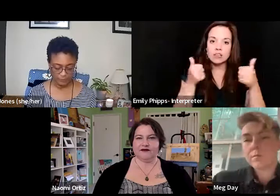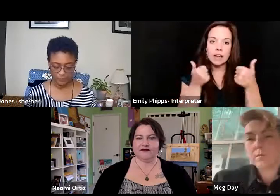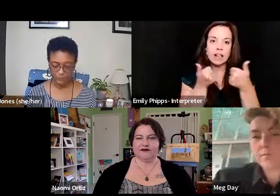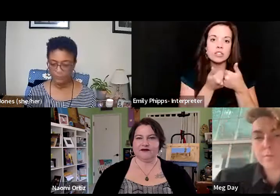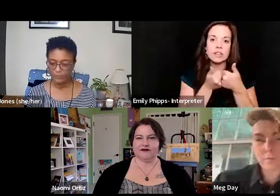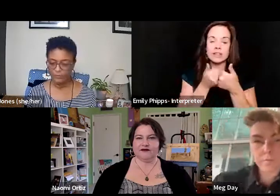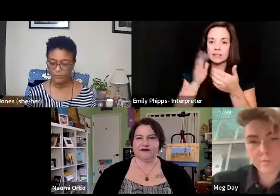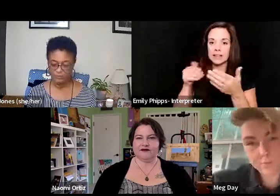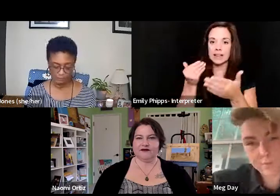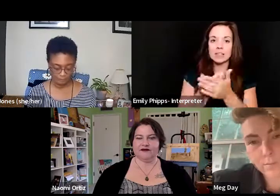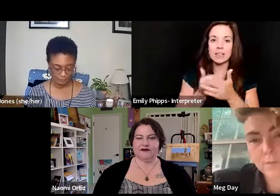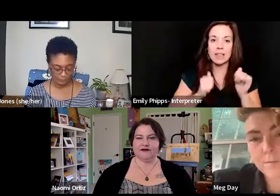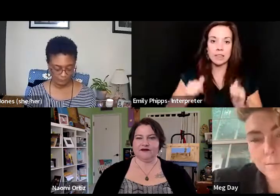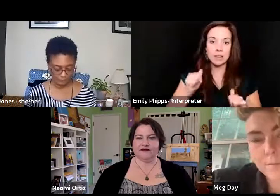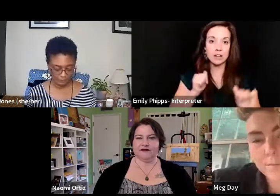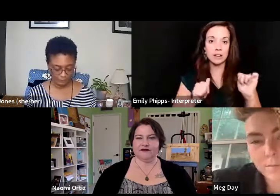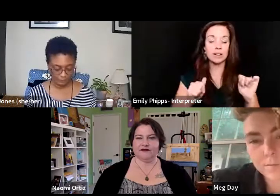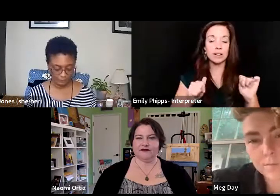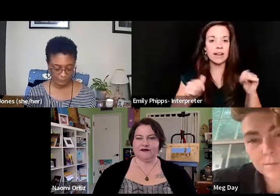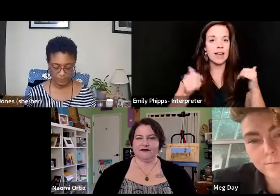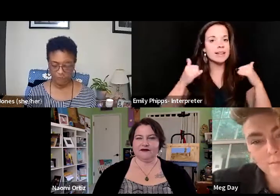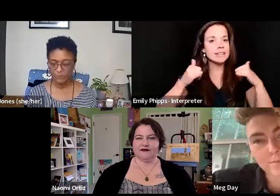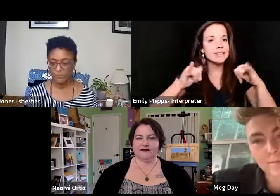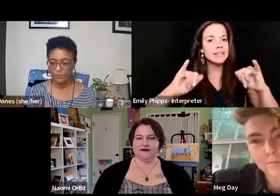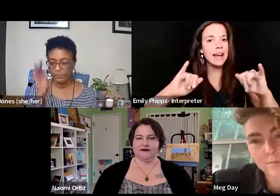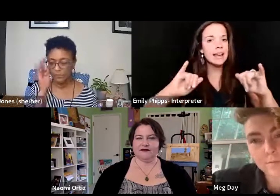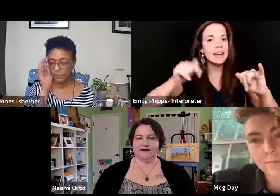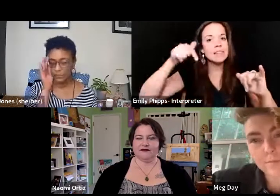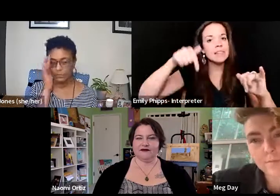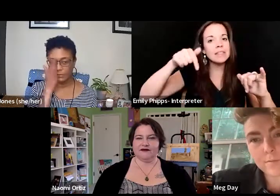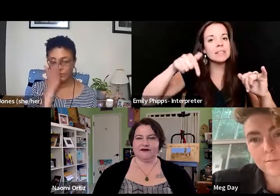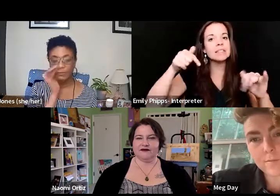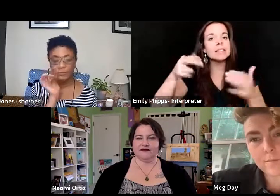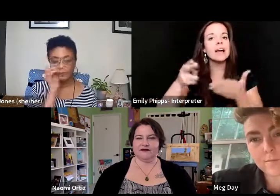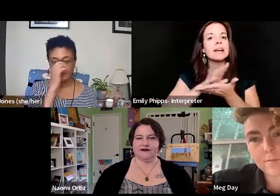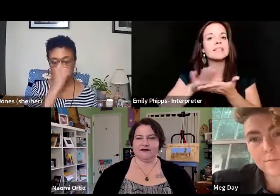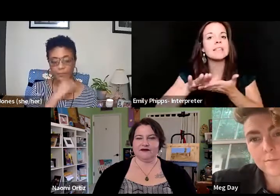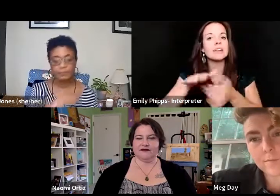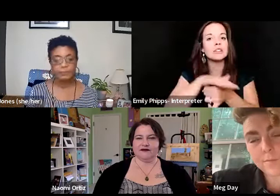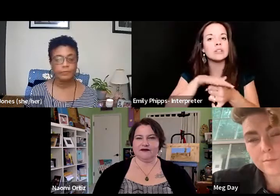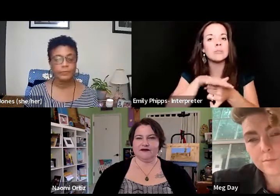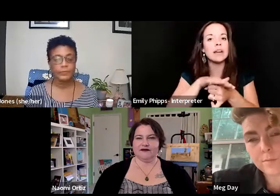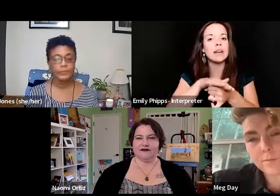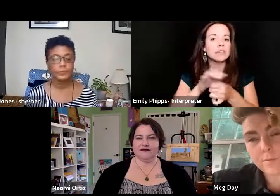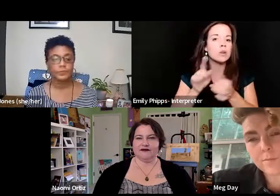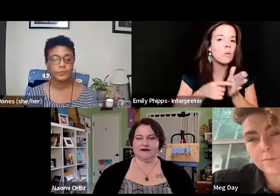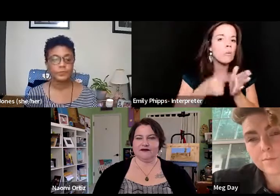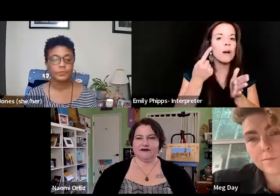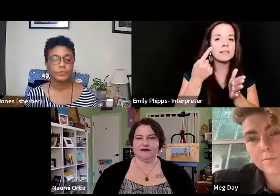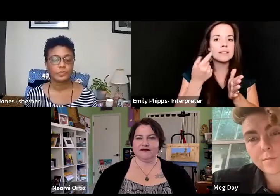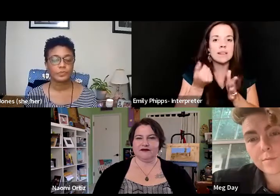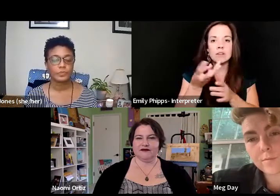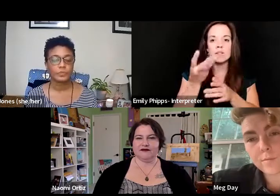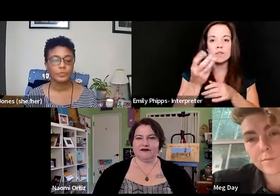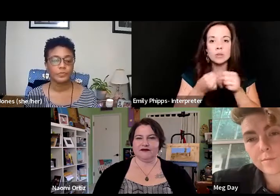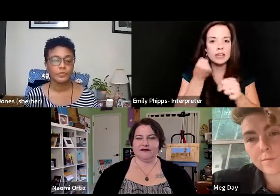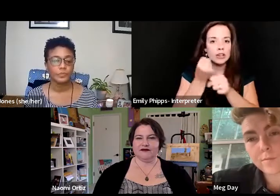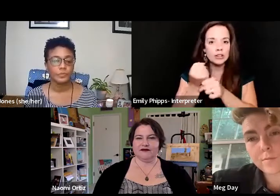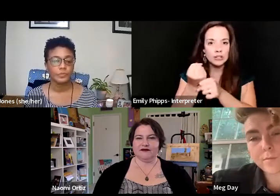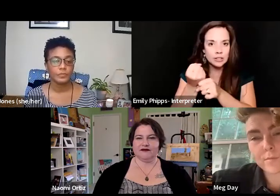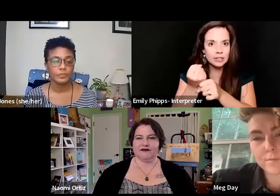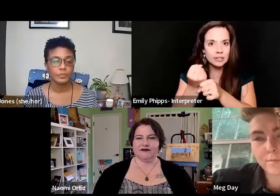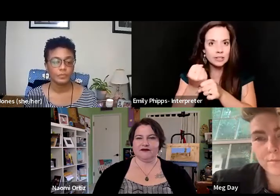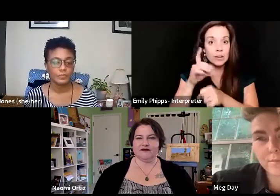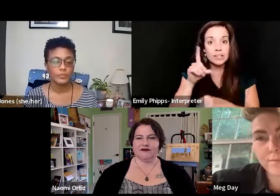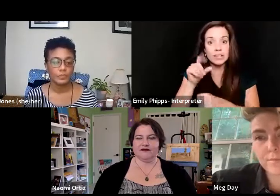theater. And she's like, and yet this is like a sacred space once every couple of years. She's like that when disabled people are able